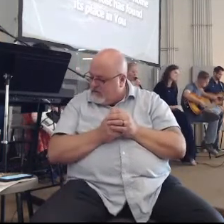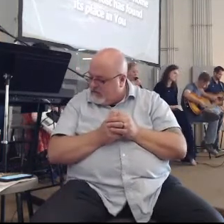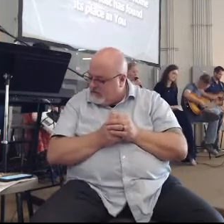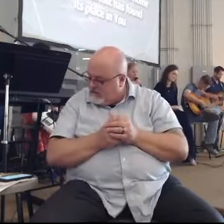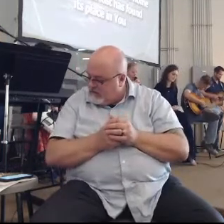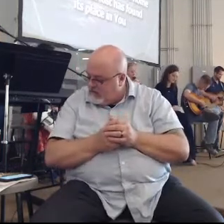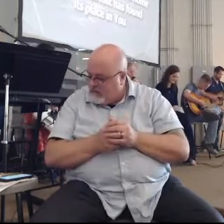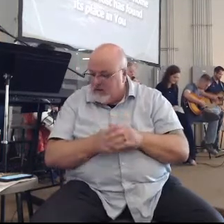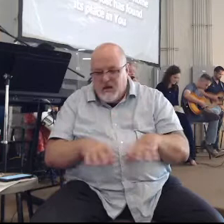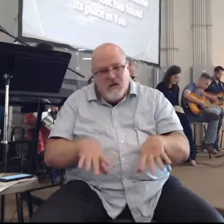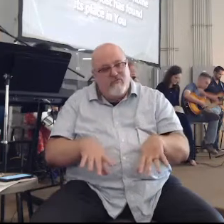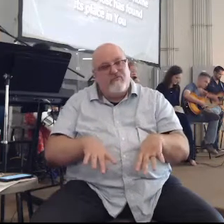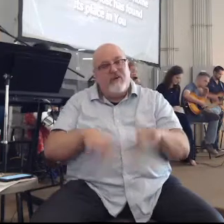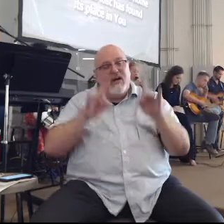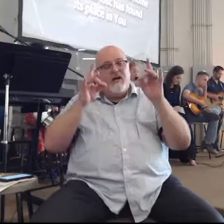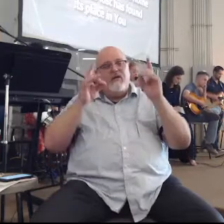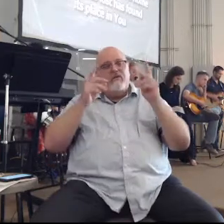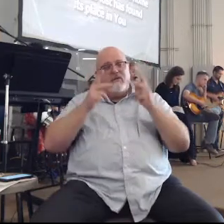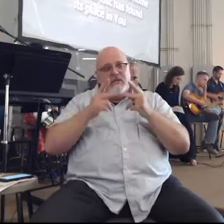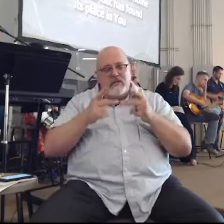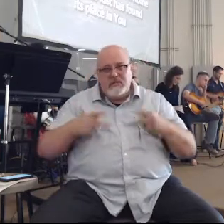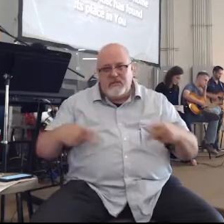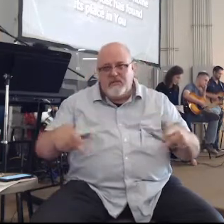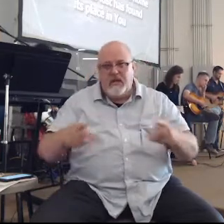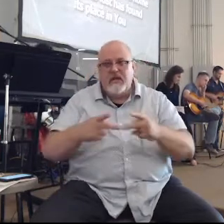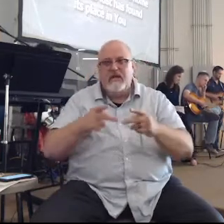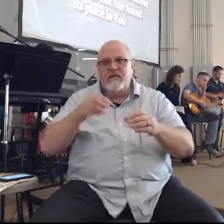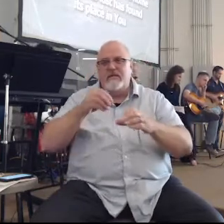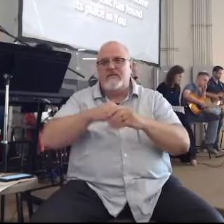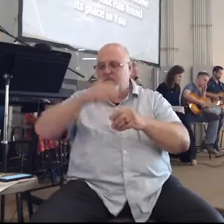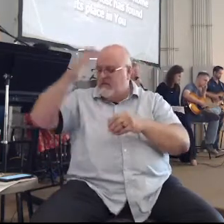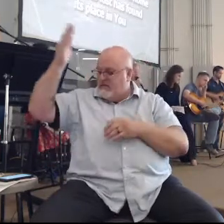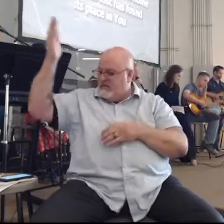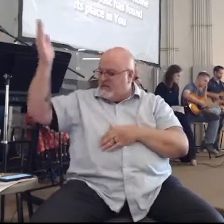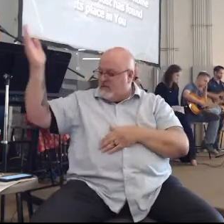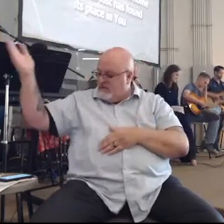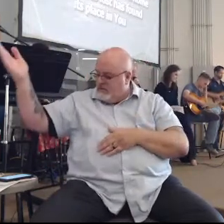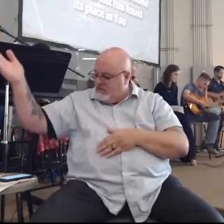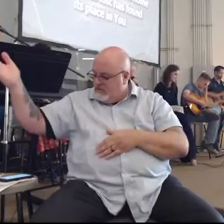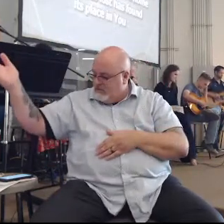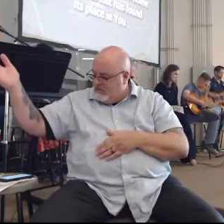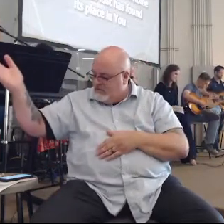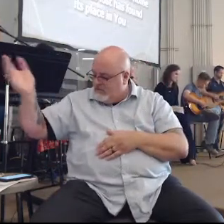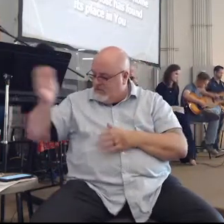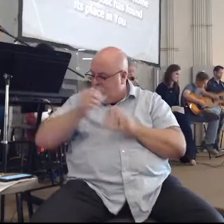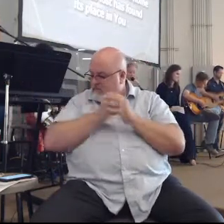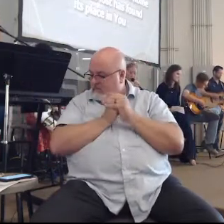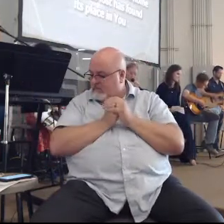has found its place in you